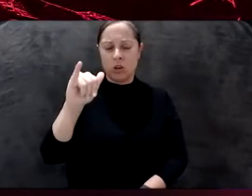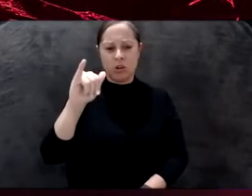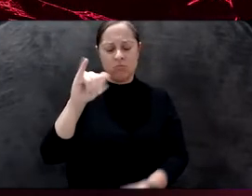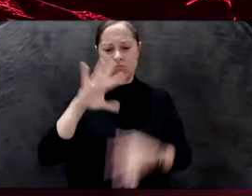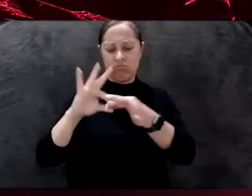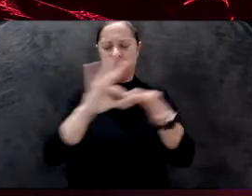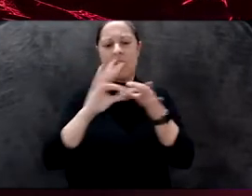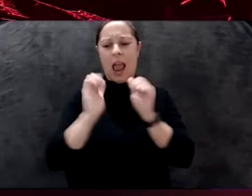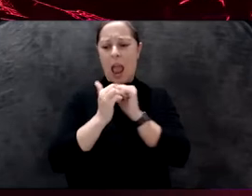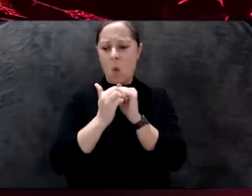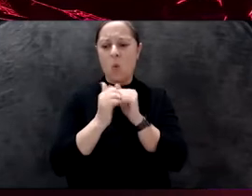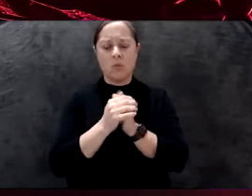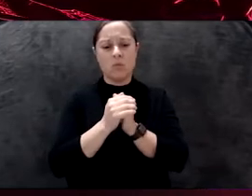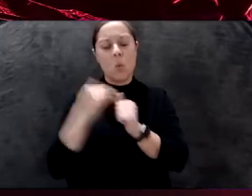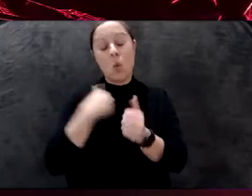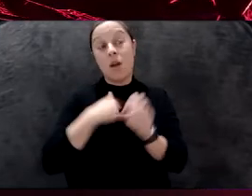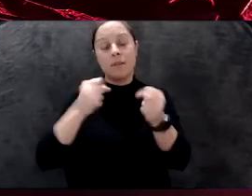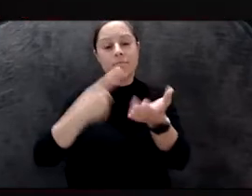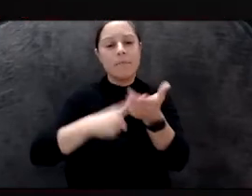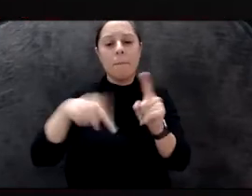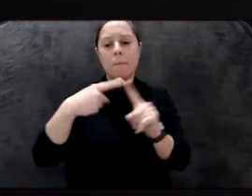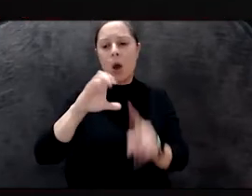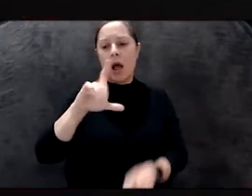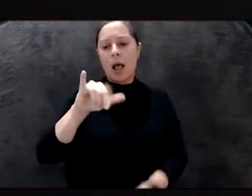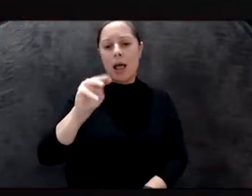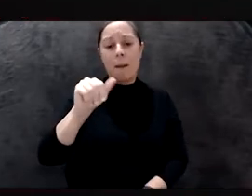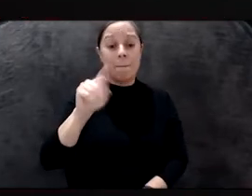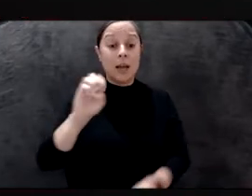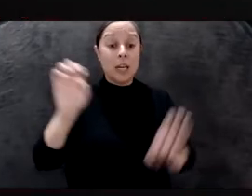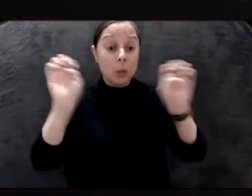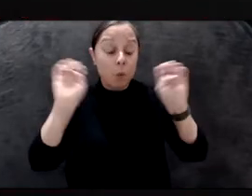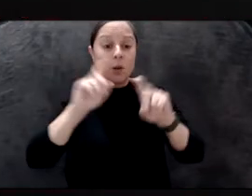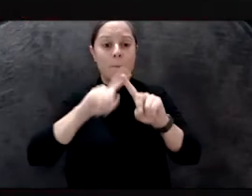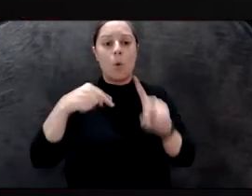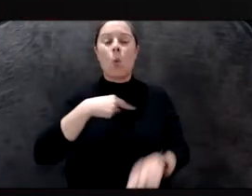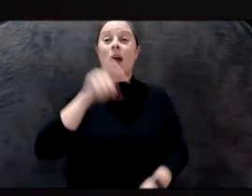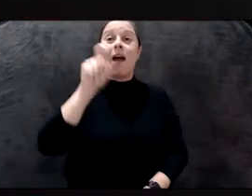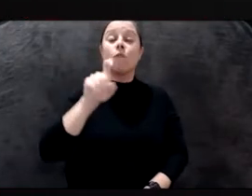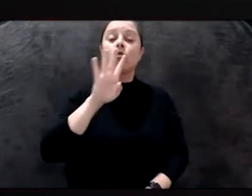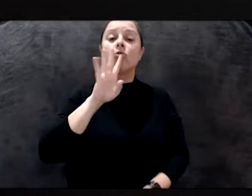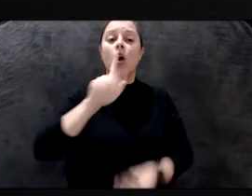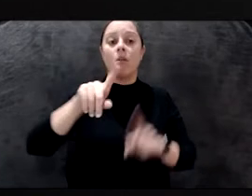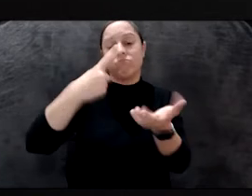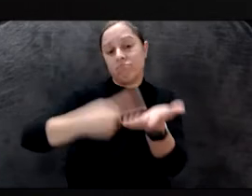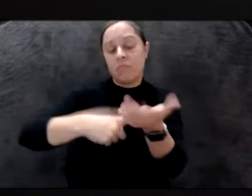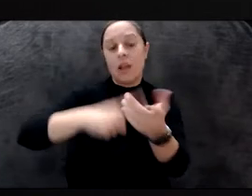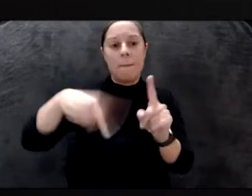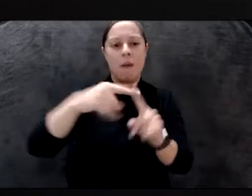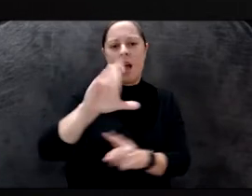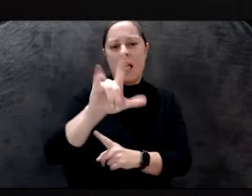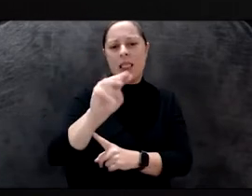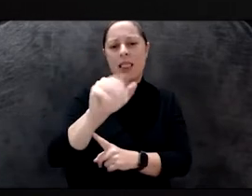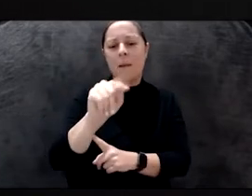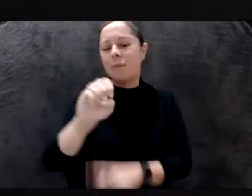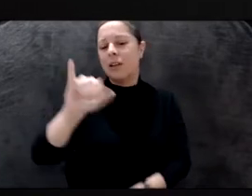And maybe we could talk about climate emergency, but I think, we have to talk about climate injustice. Here's, I think so, is, is